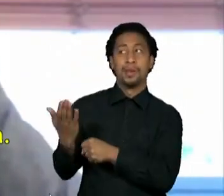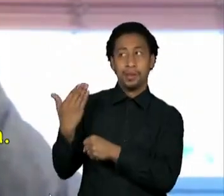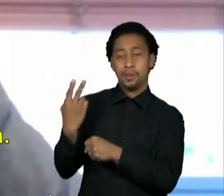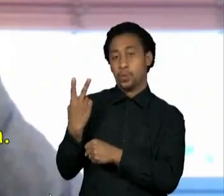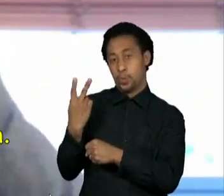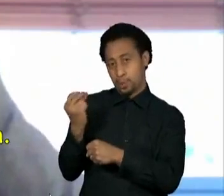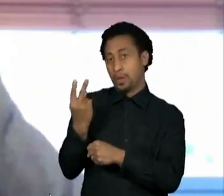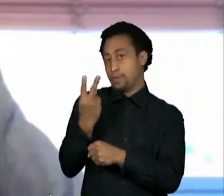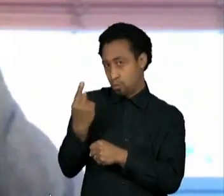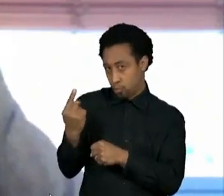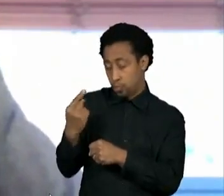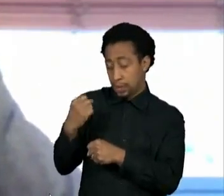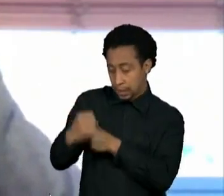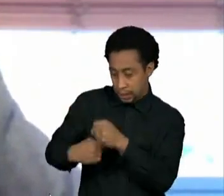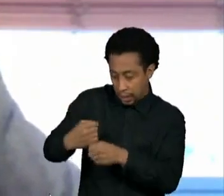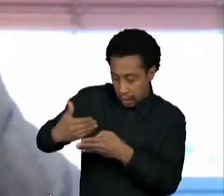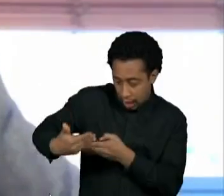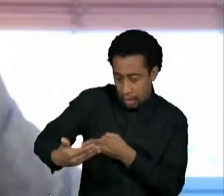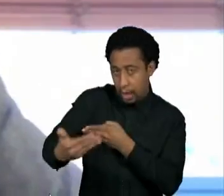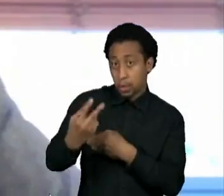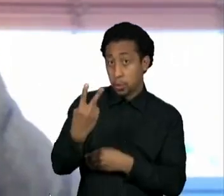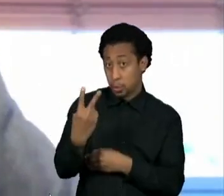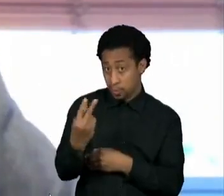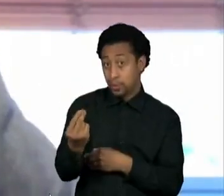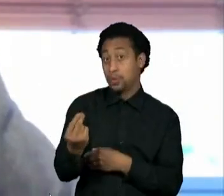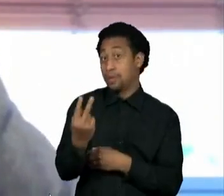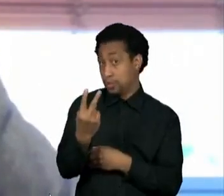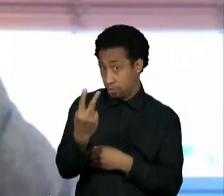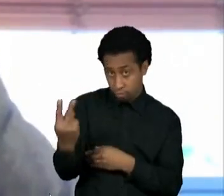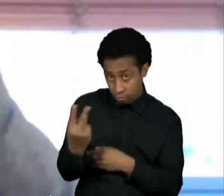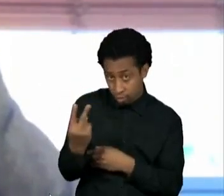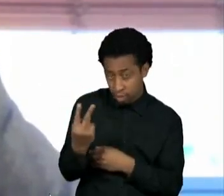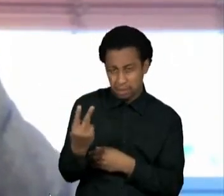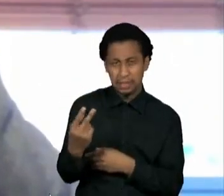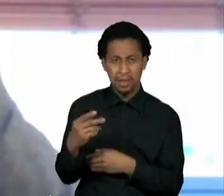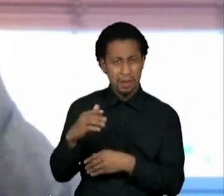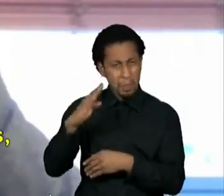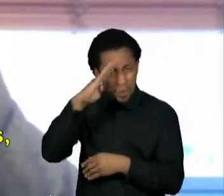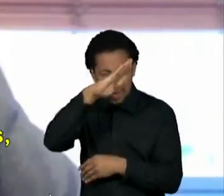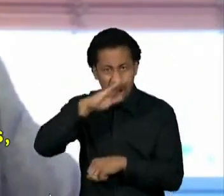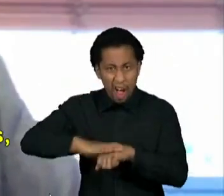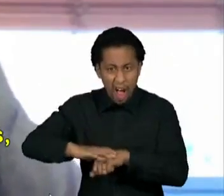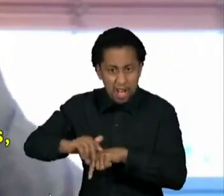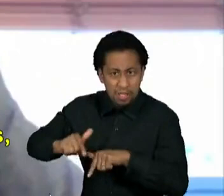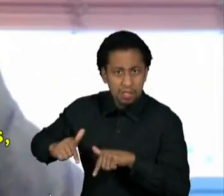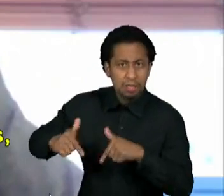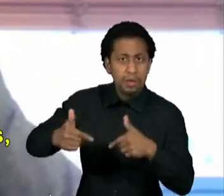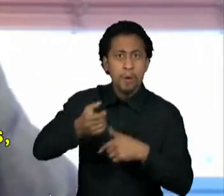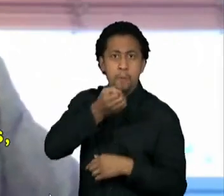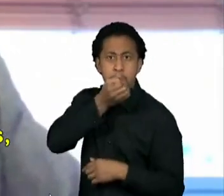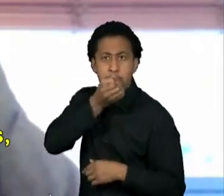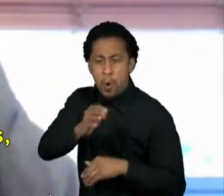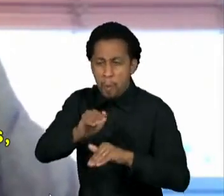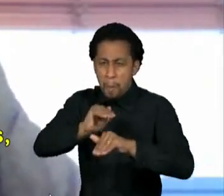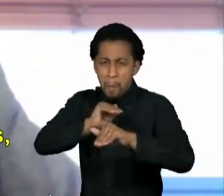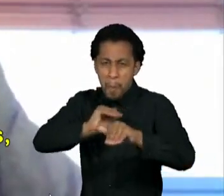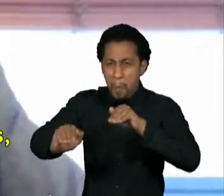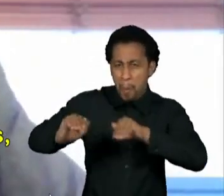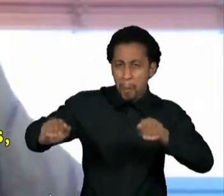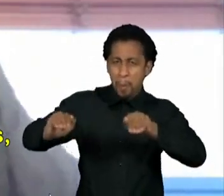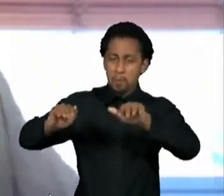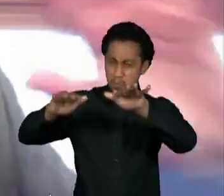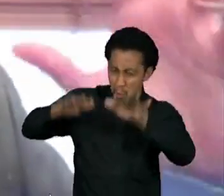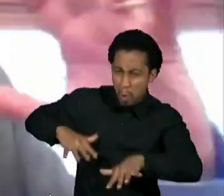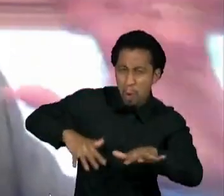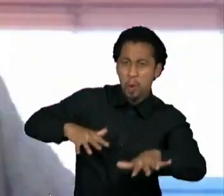able to do very much. He has never been able to mobilize large numbers of people against democratic